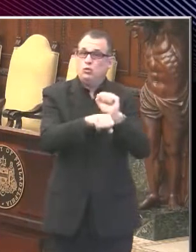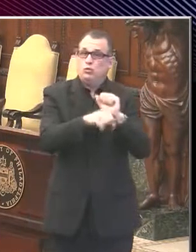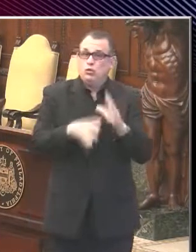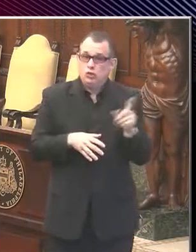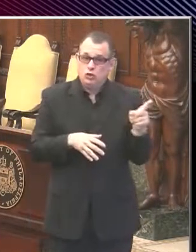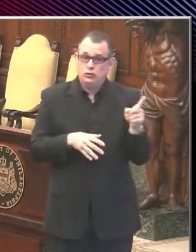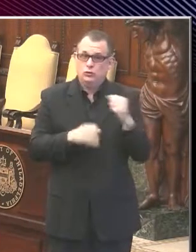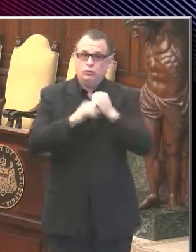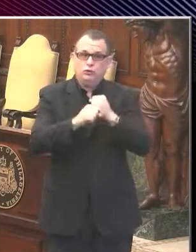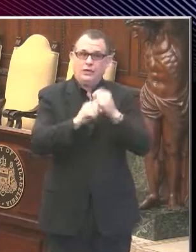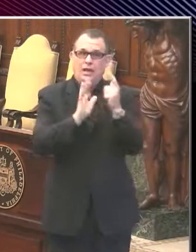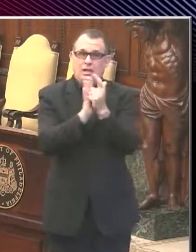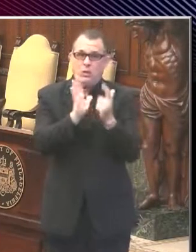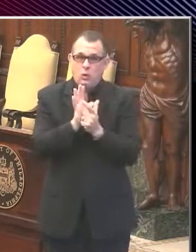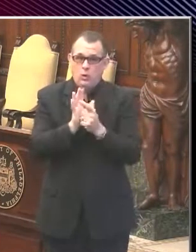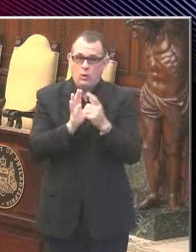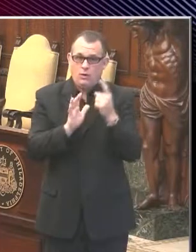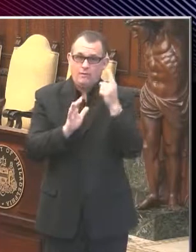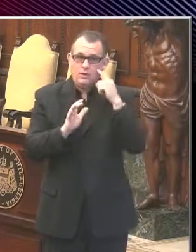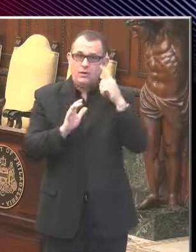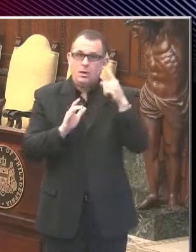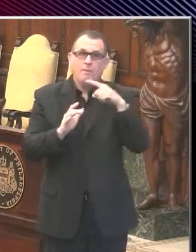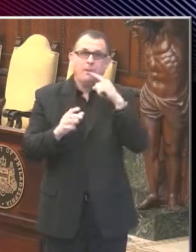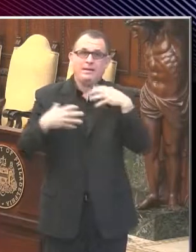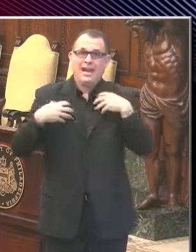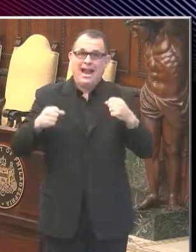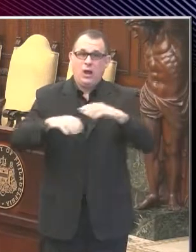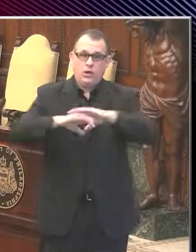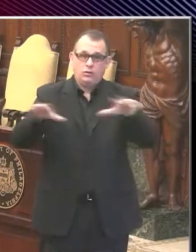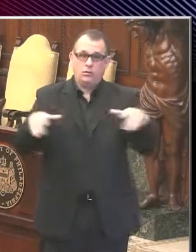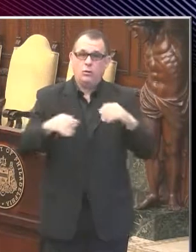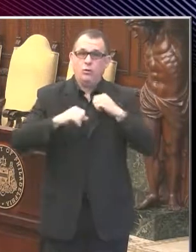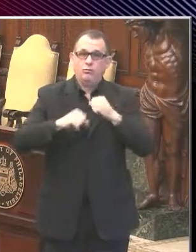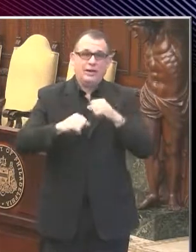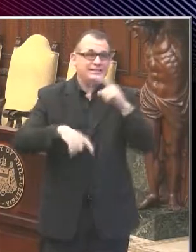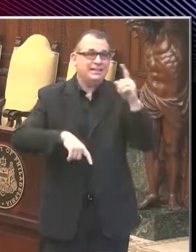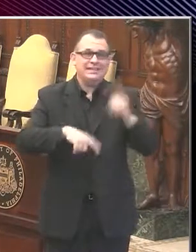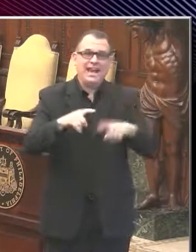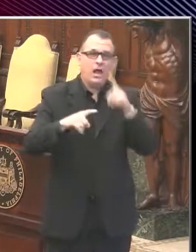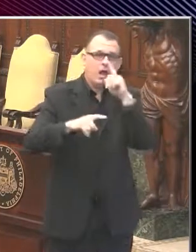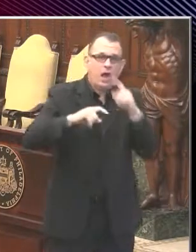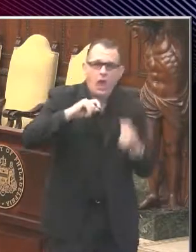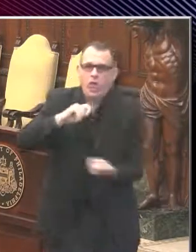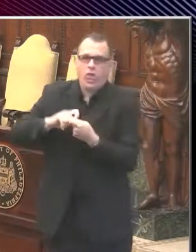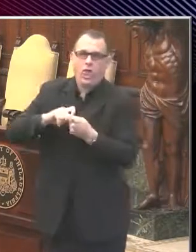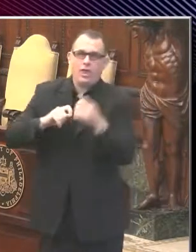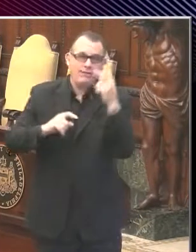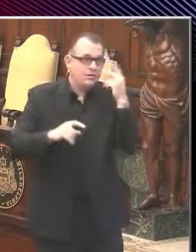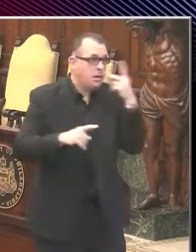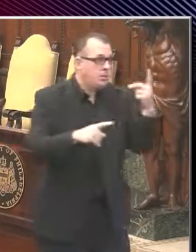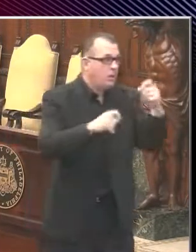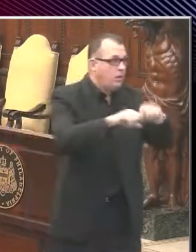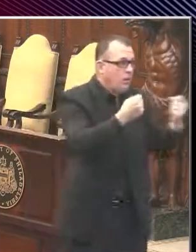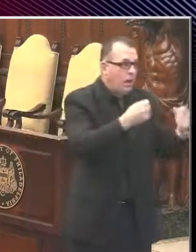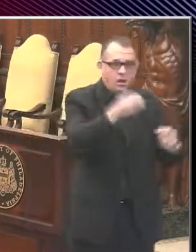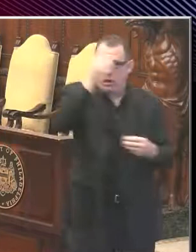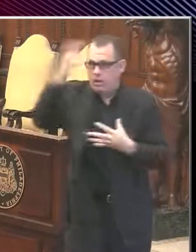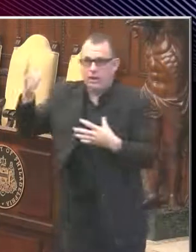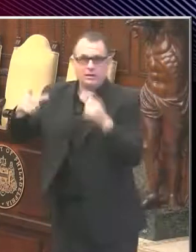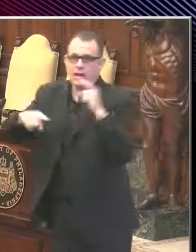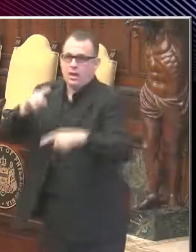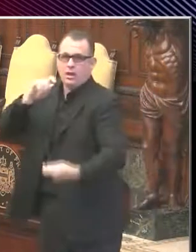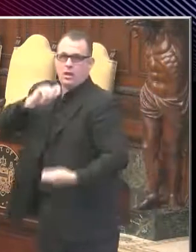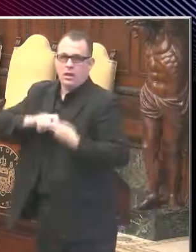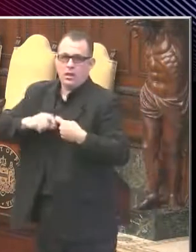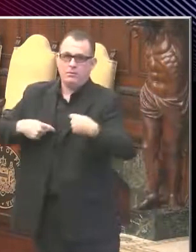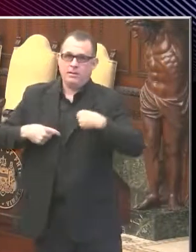promotes public health by protecting workers from retaliation for speaking out about working conditions that violate mandatory state or city